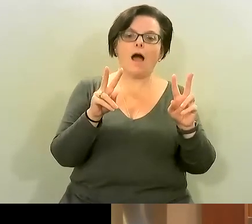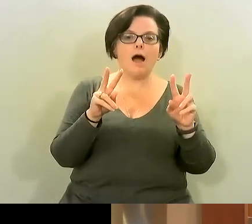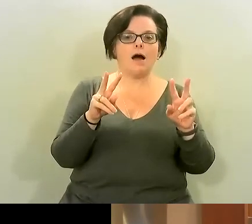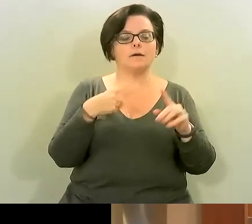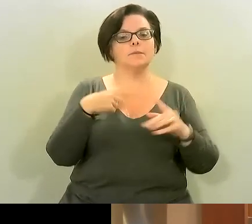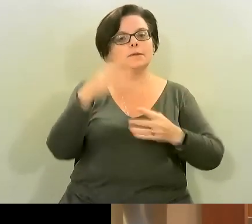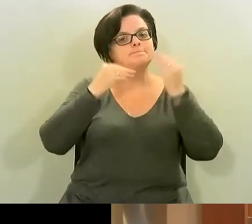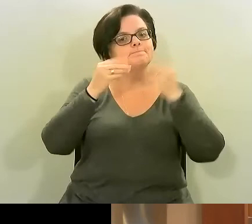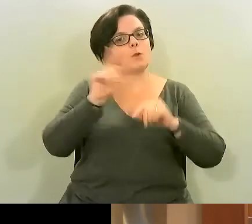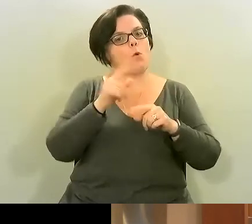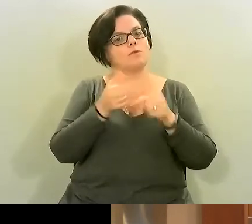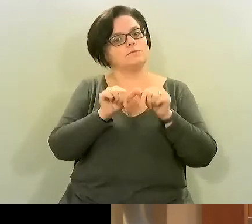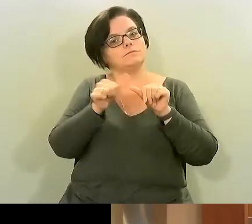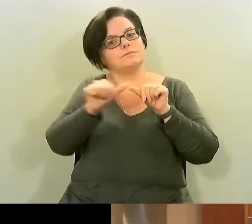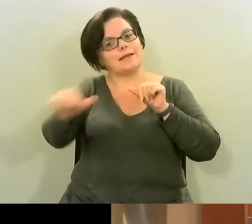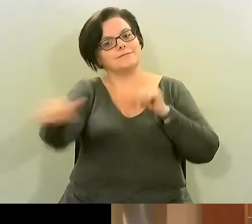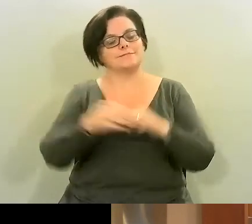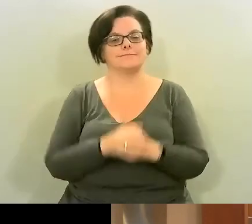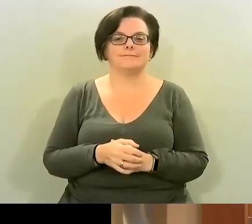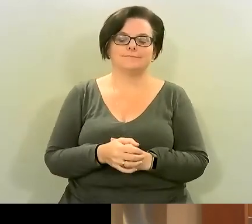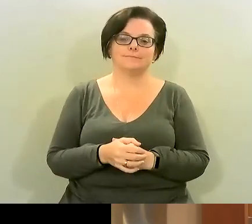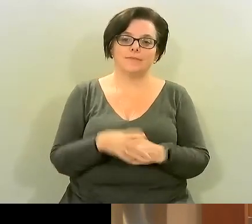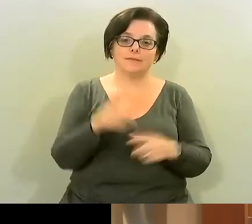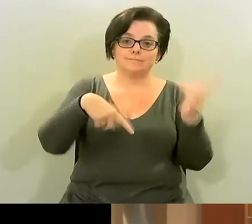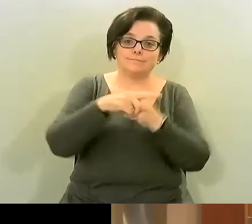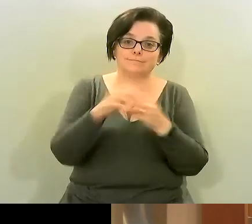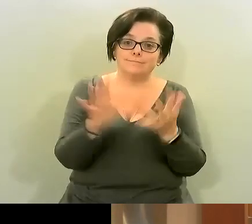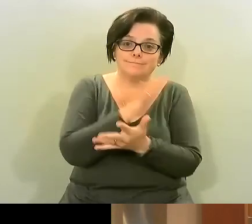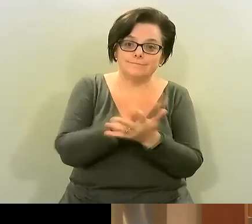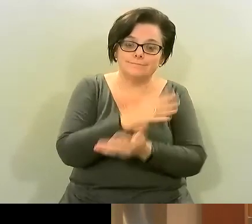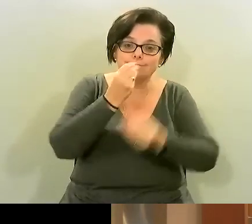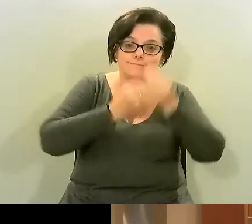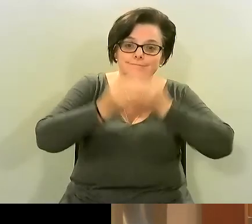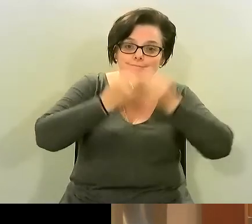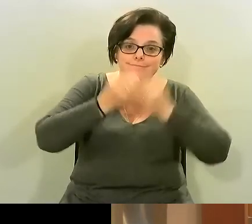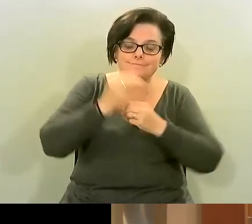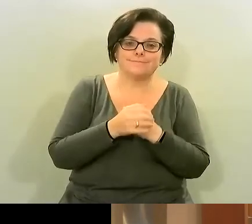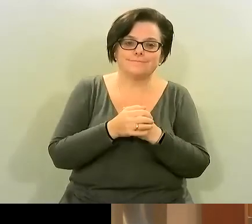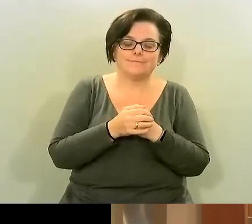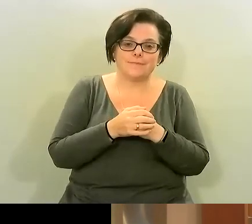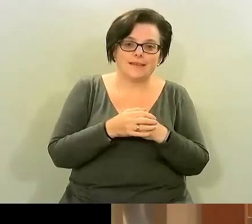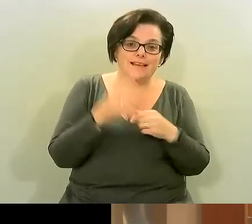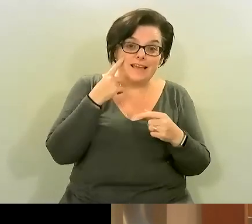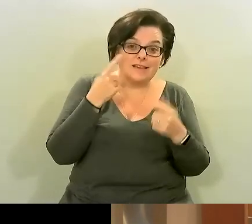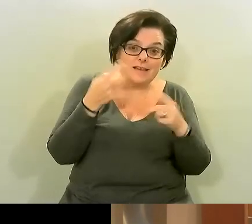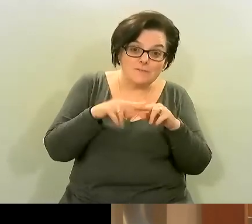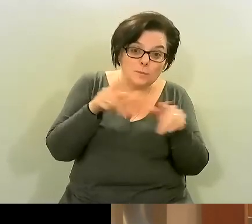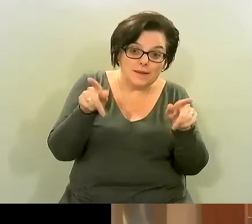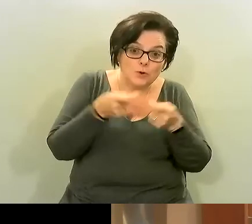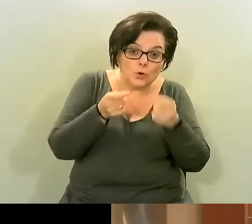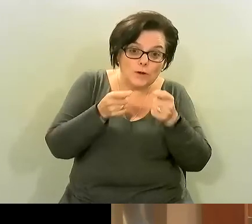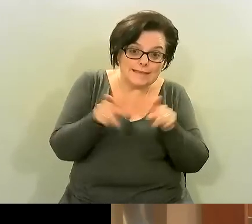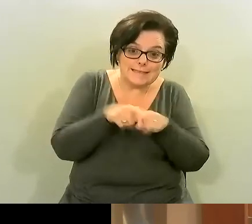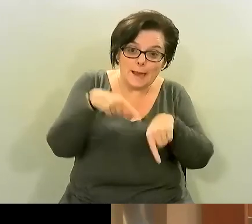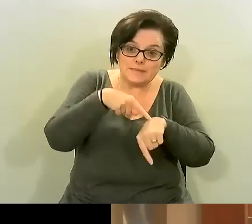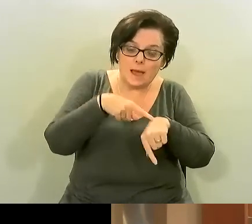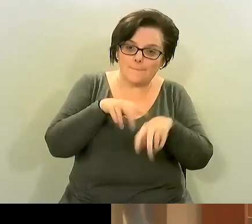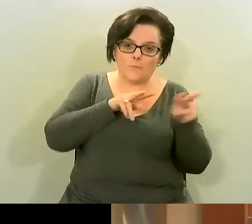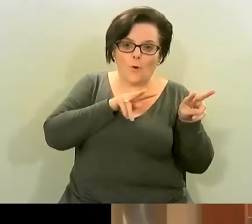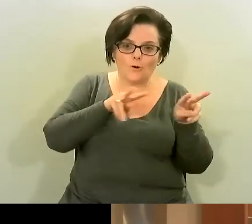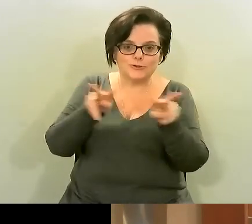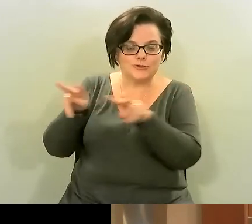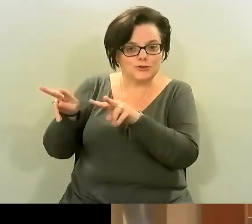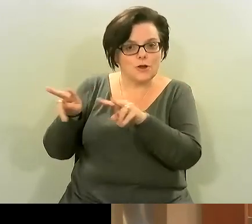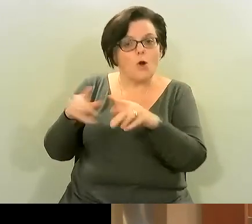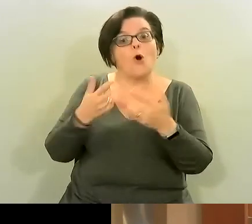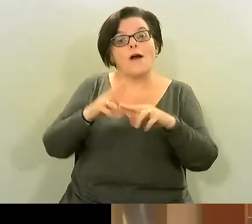do again everybody eat well if those of you have been adventurous to cook while you've been going on and for those of you who are going